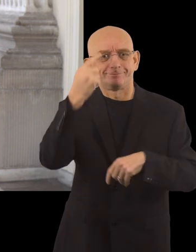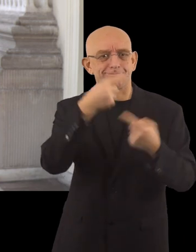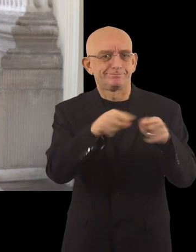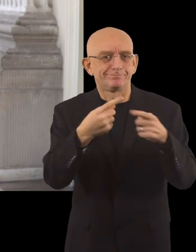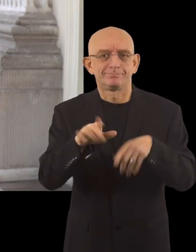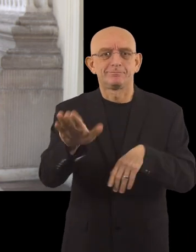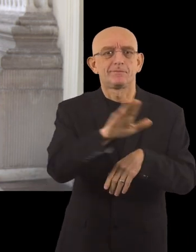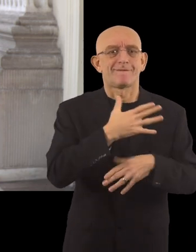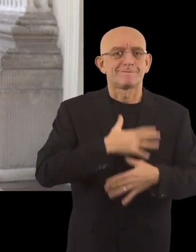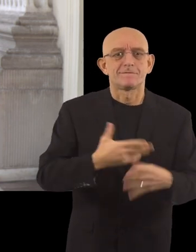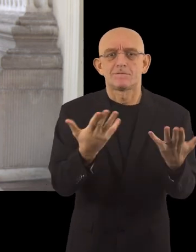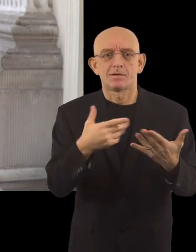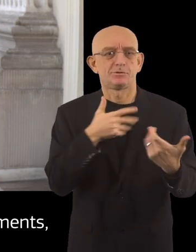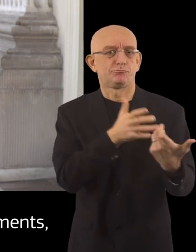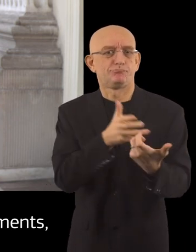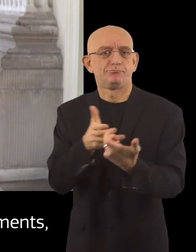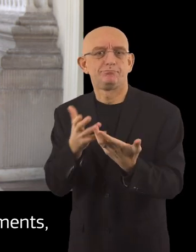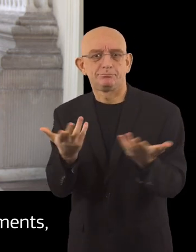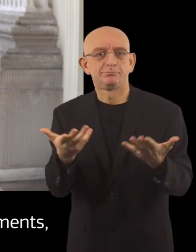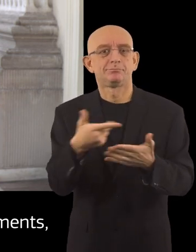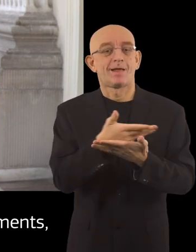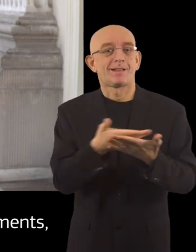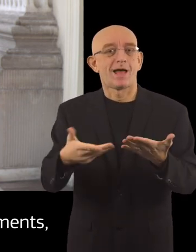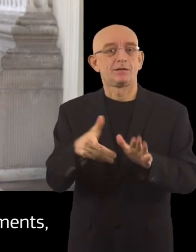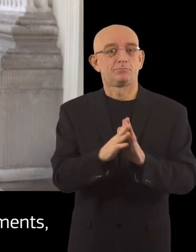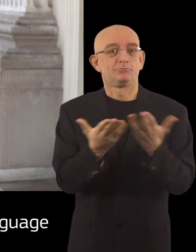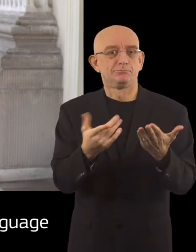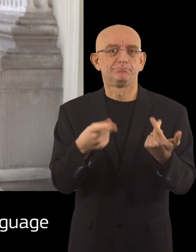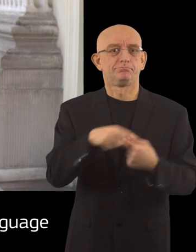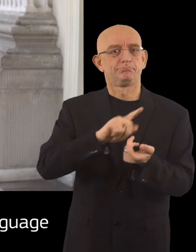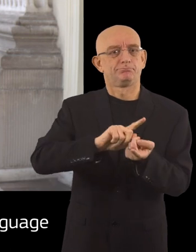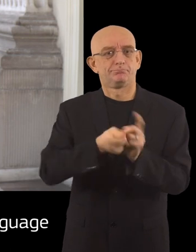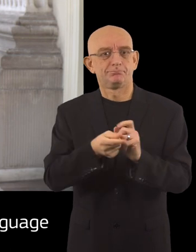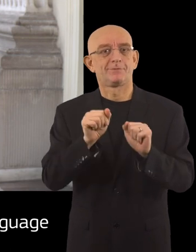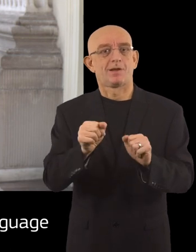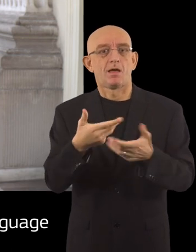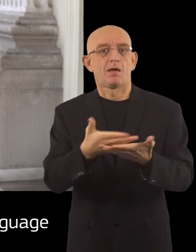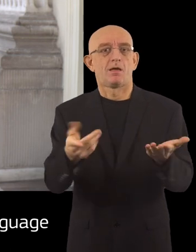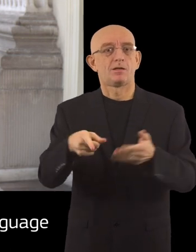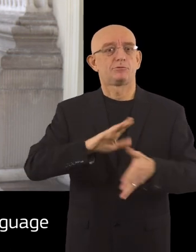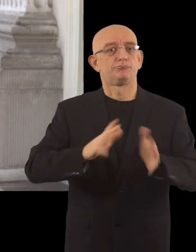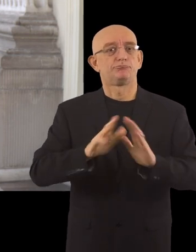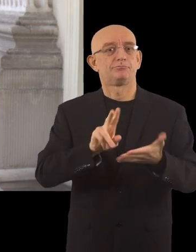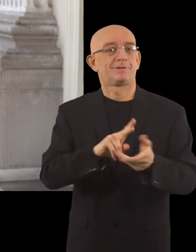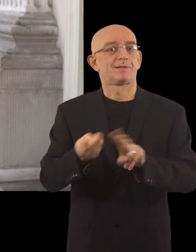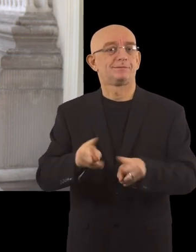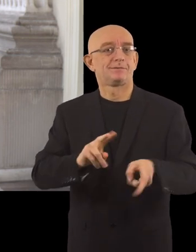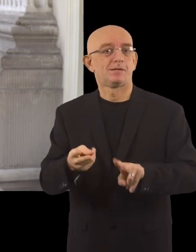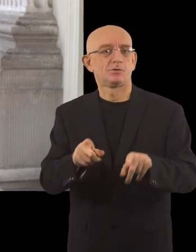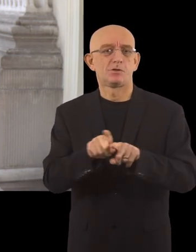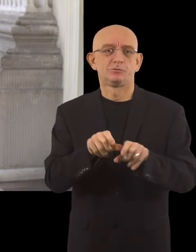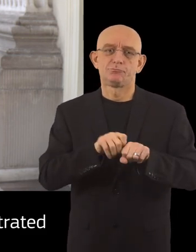of needs. We need understand the language of documents, and we need to understand the language of the language.